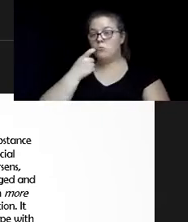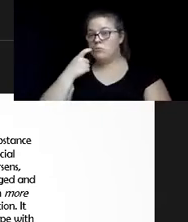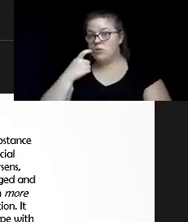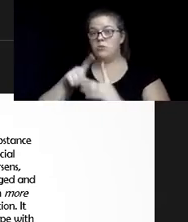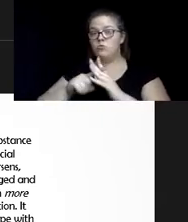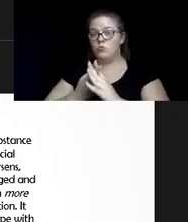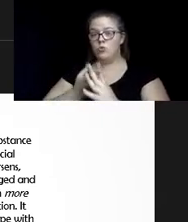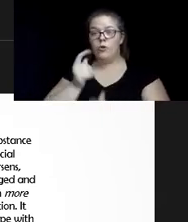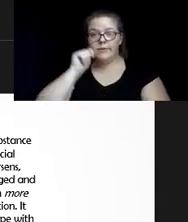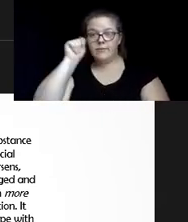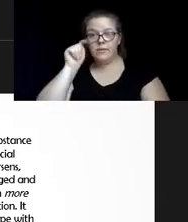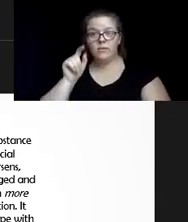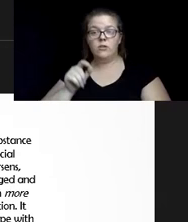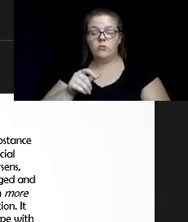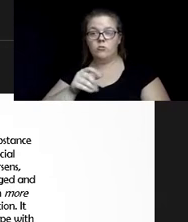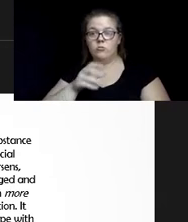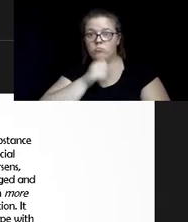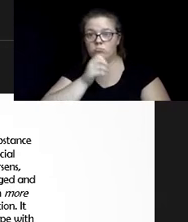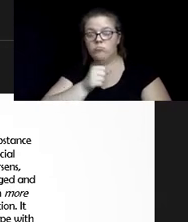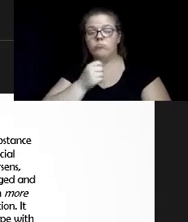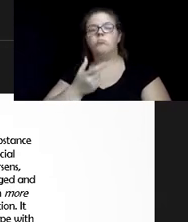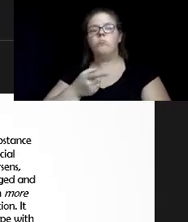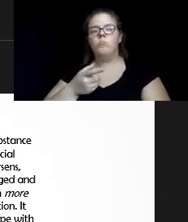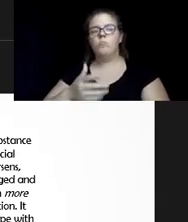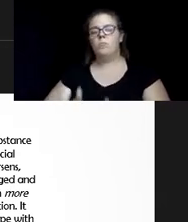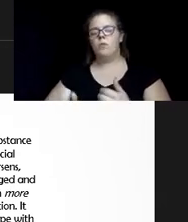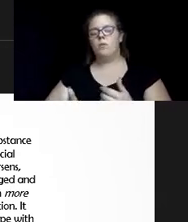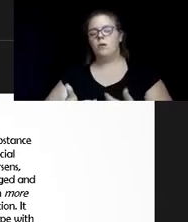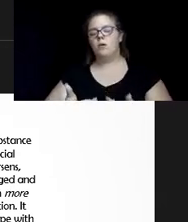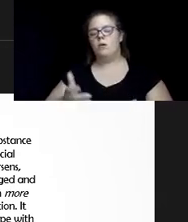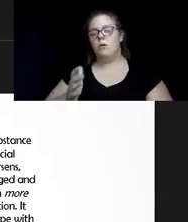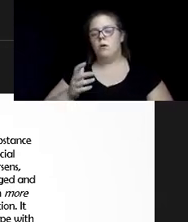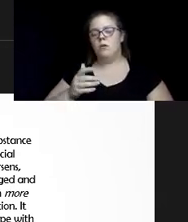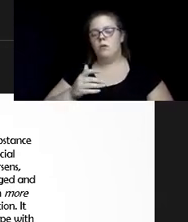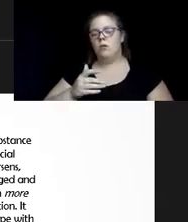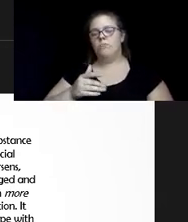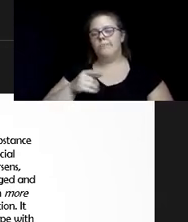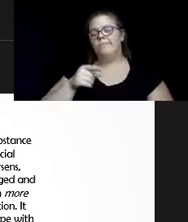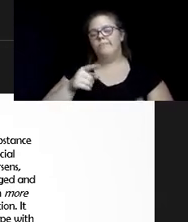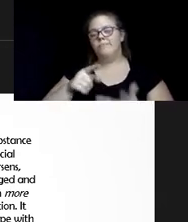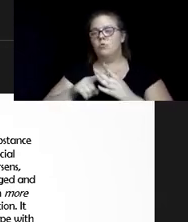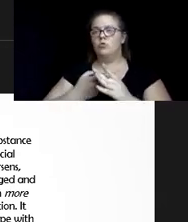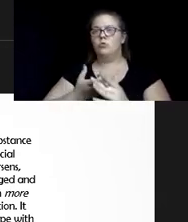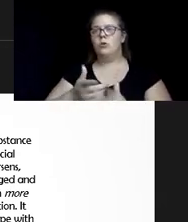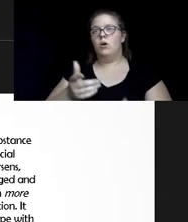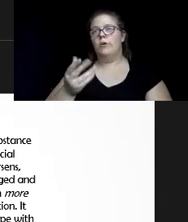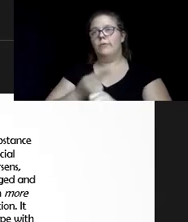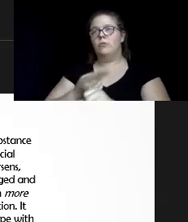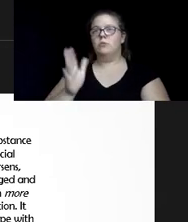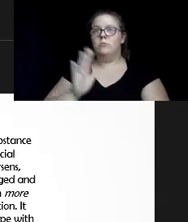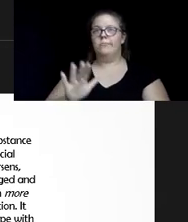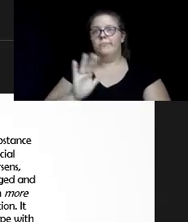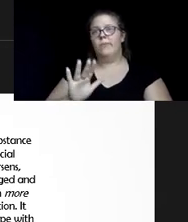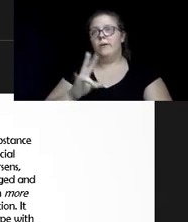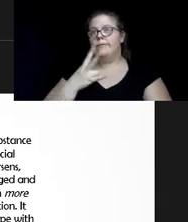67% of people who have addiction related issues said they started using around the age of, um, by the age of